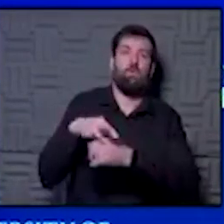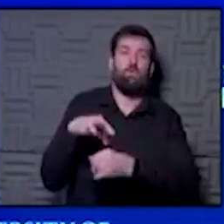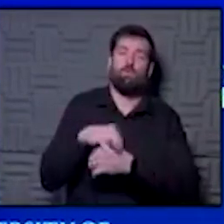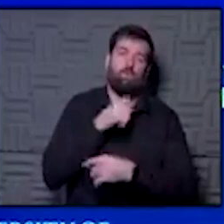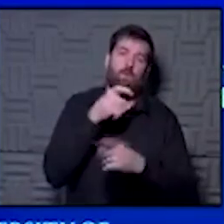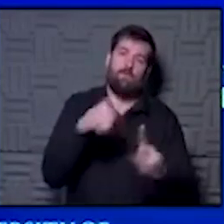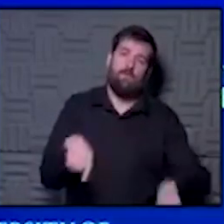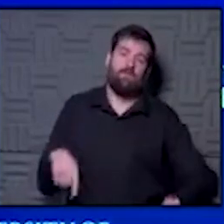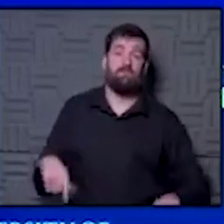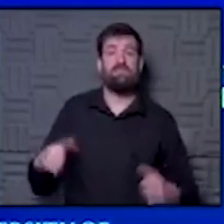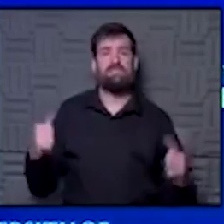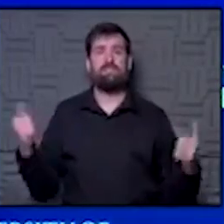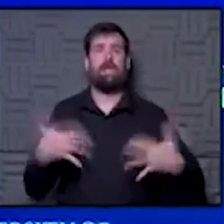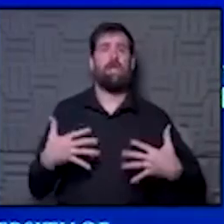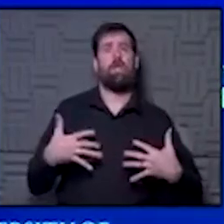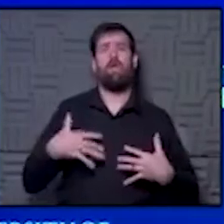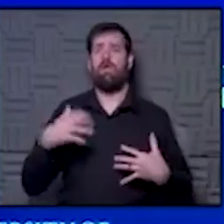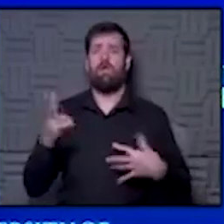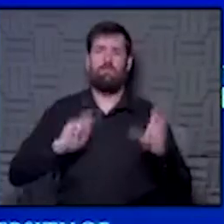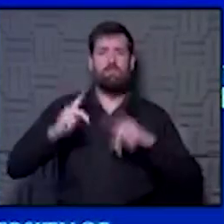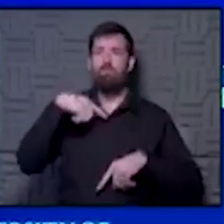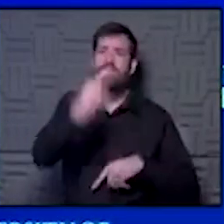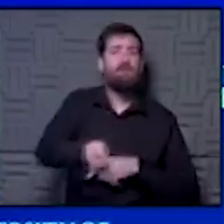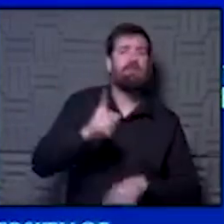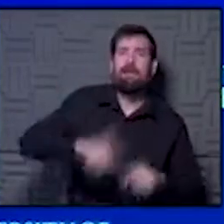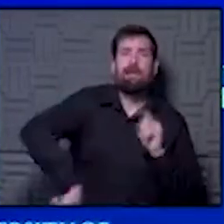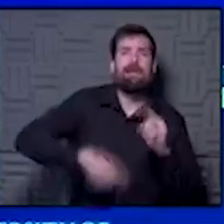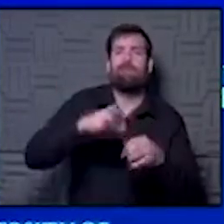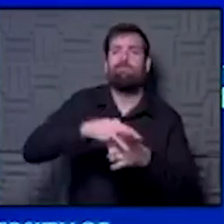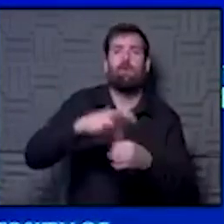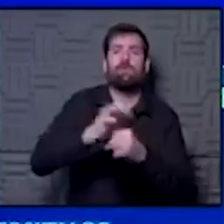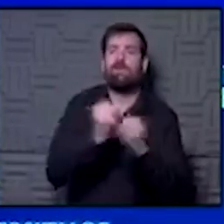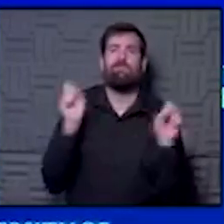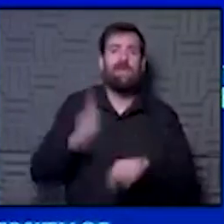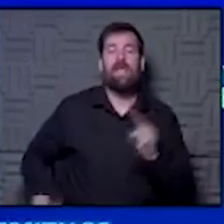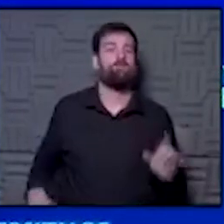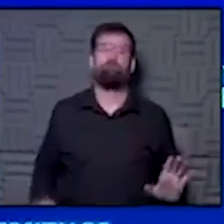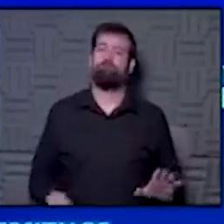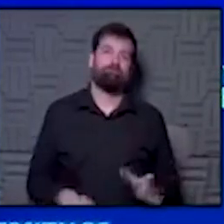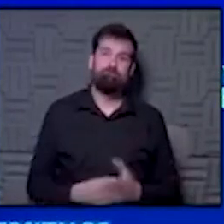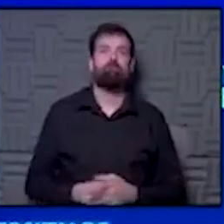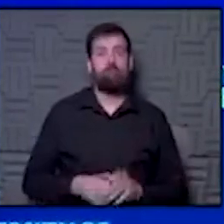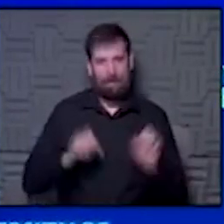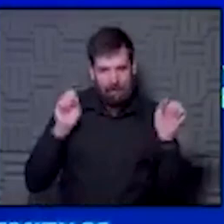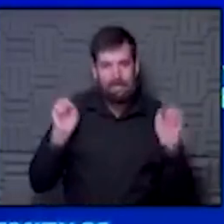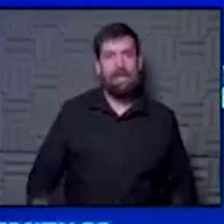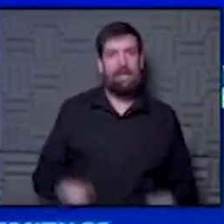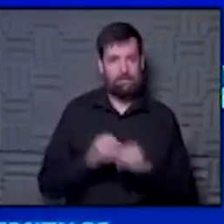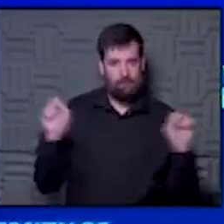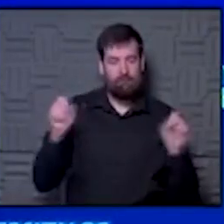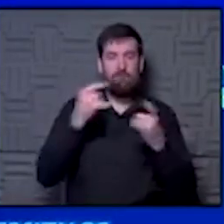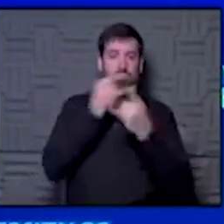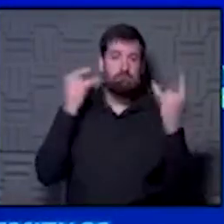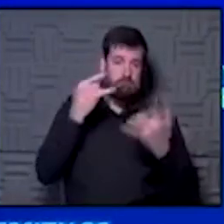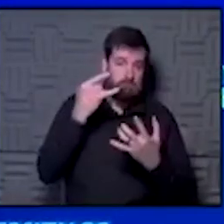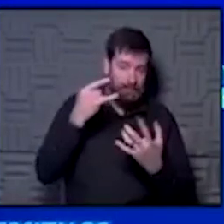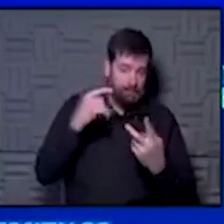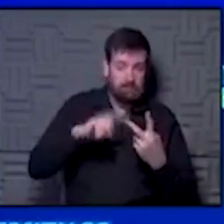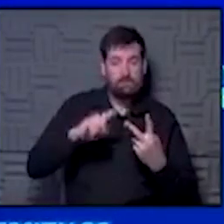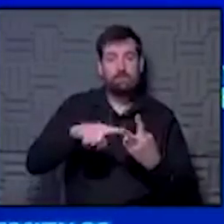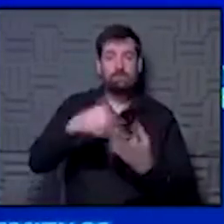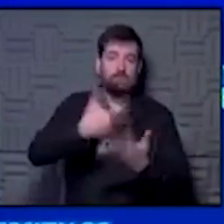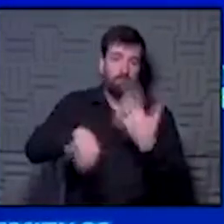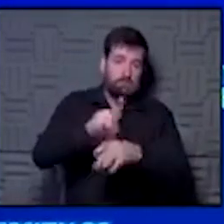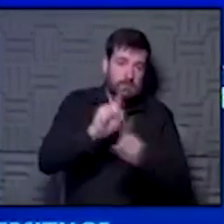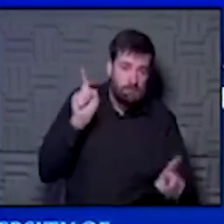So don't let scare tactics, don't let anybody tell you you can't vote safely. You absolutely can do it. Wear a mask, keep your distance, wash